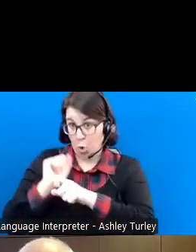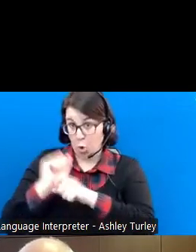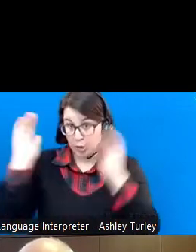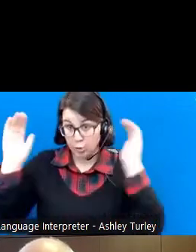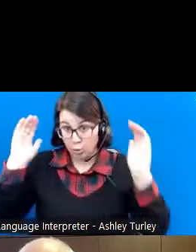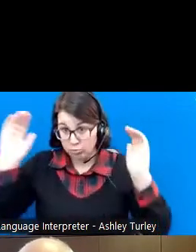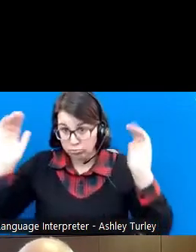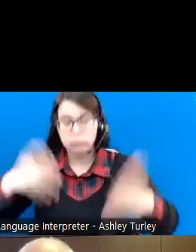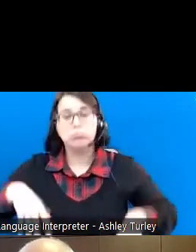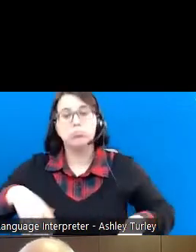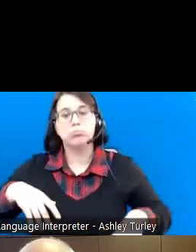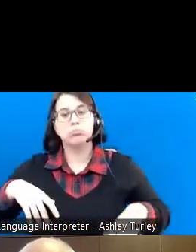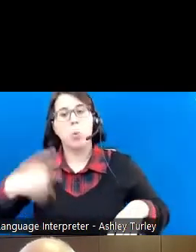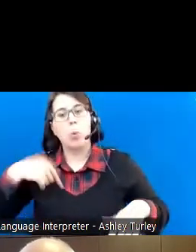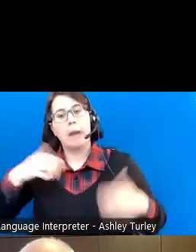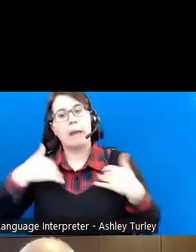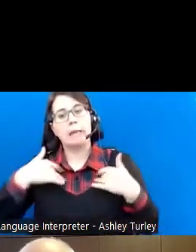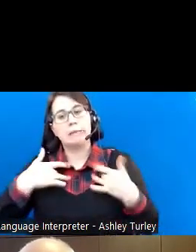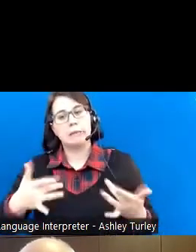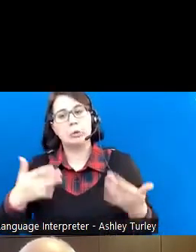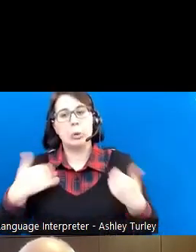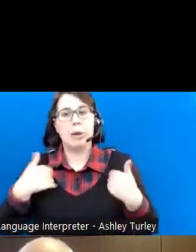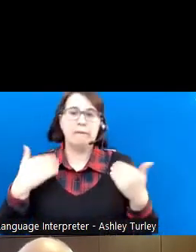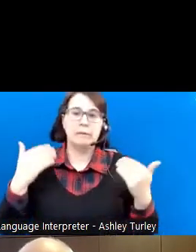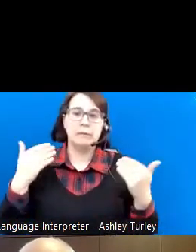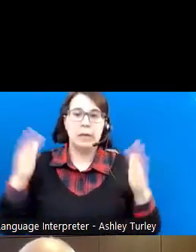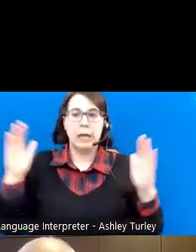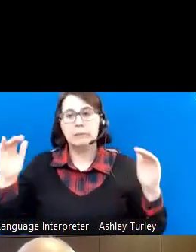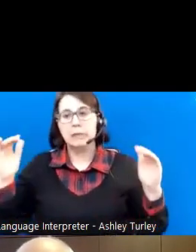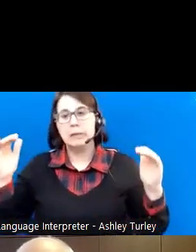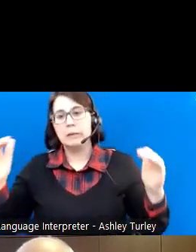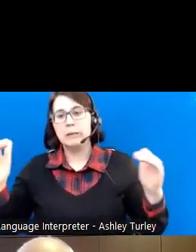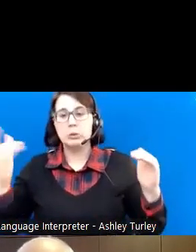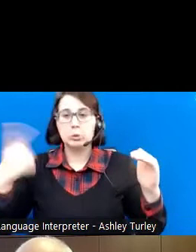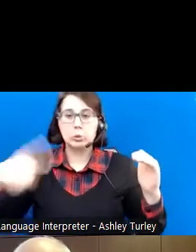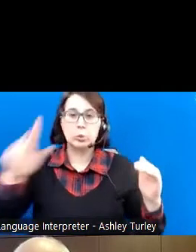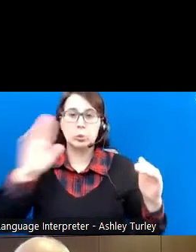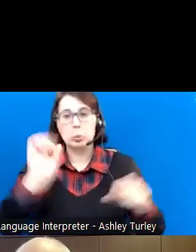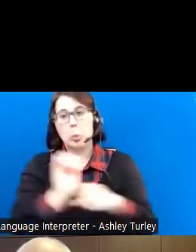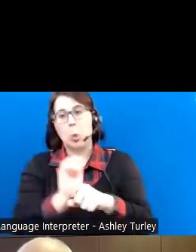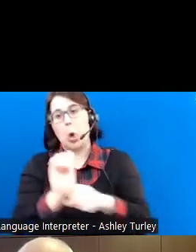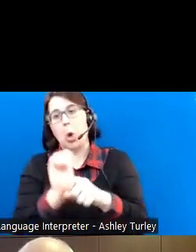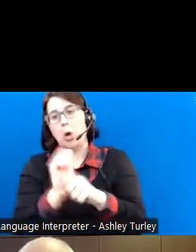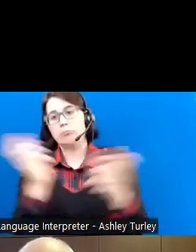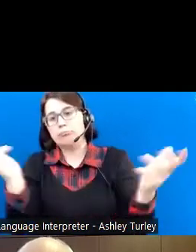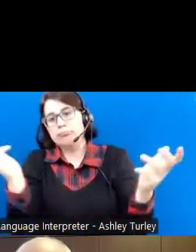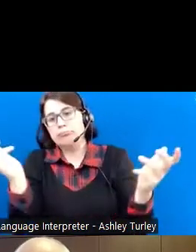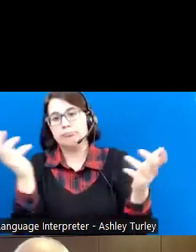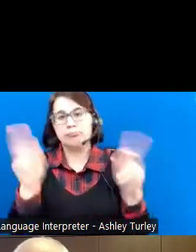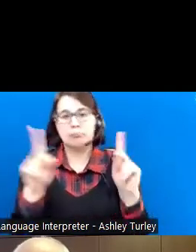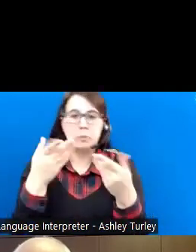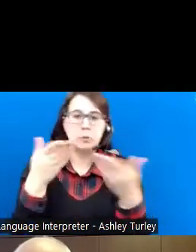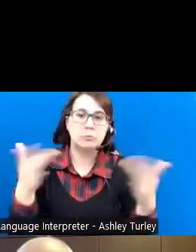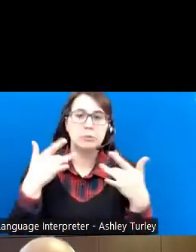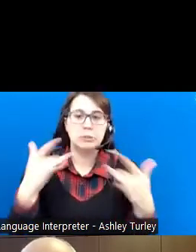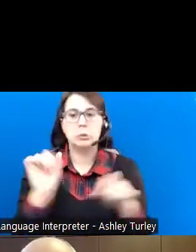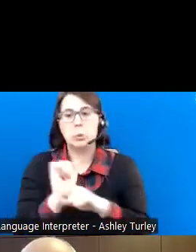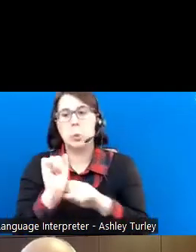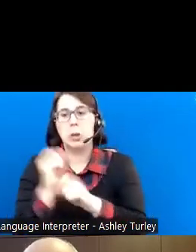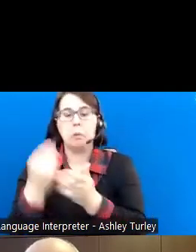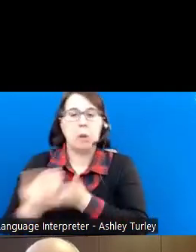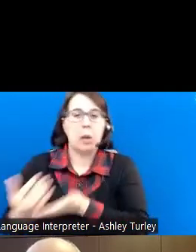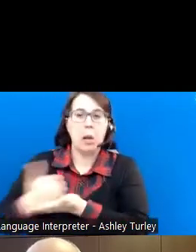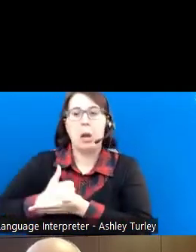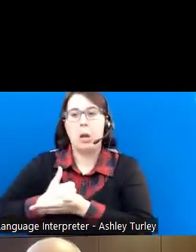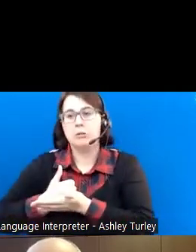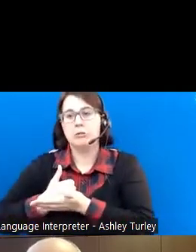general expectation in society that people work and earn a living, and those are the things that come with